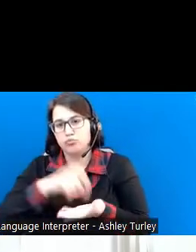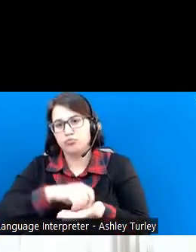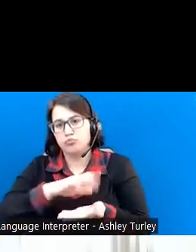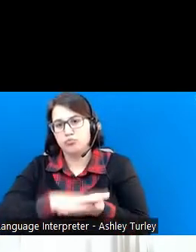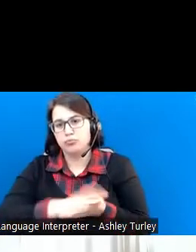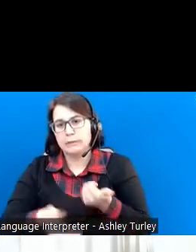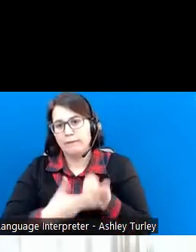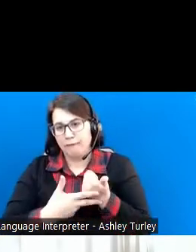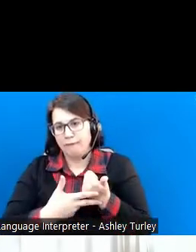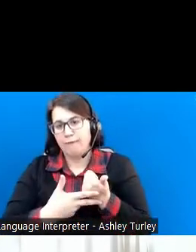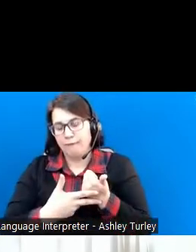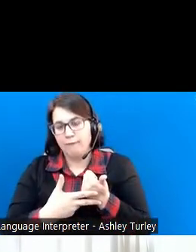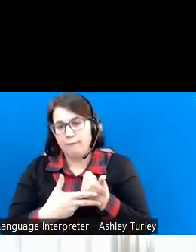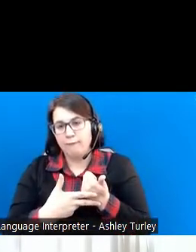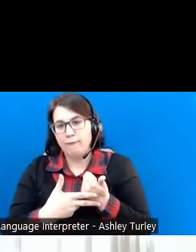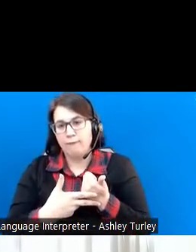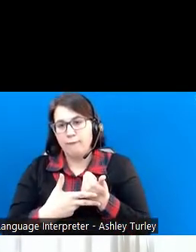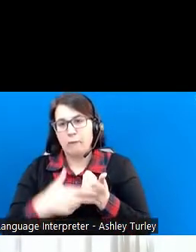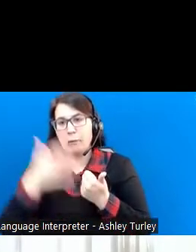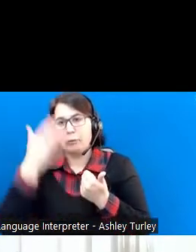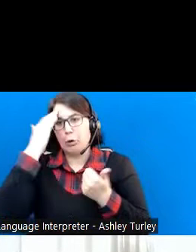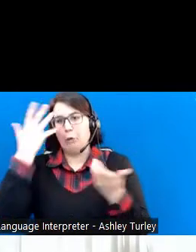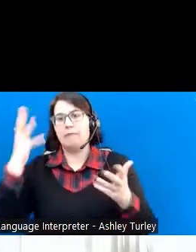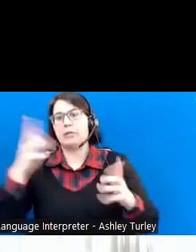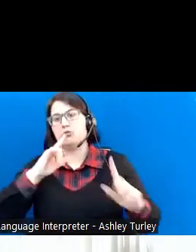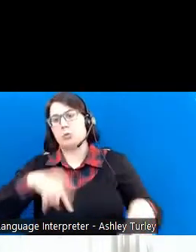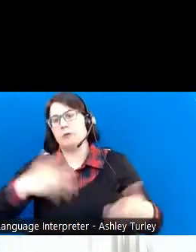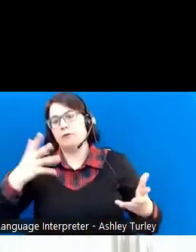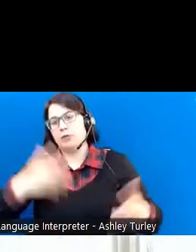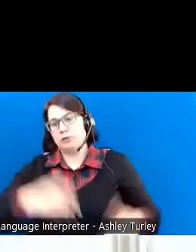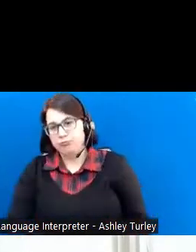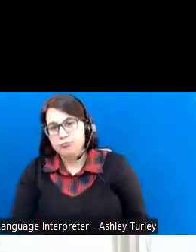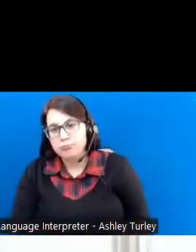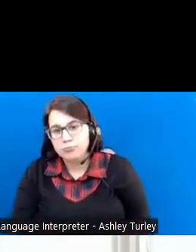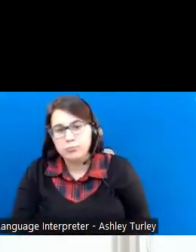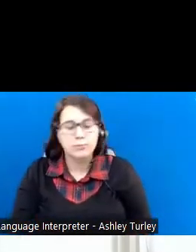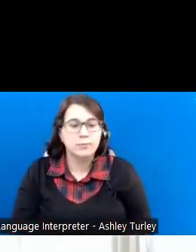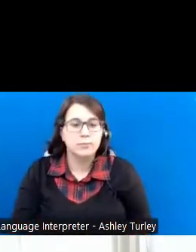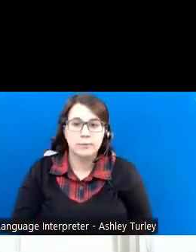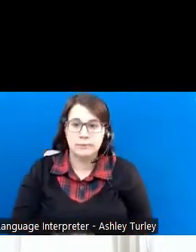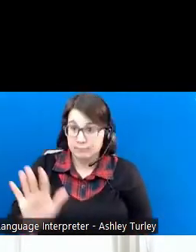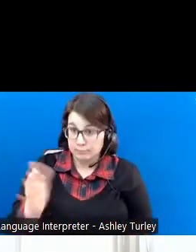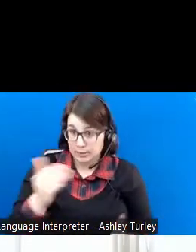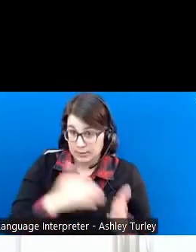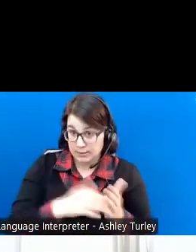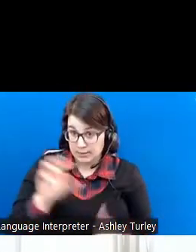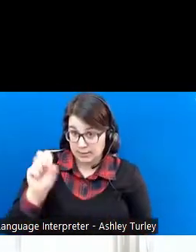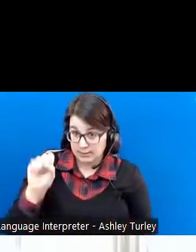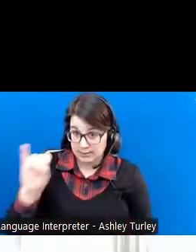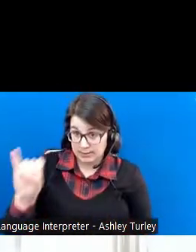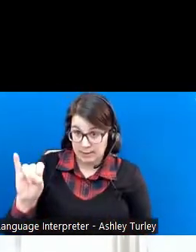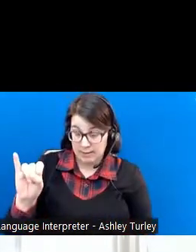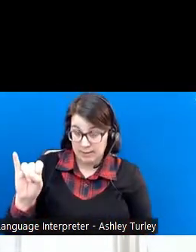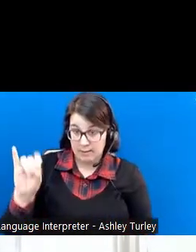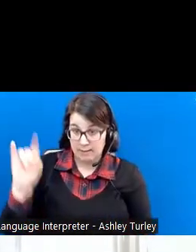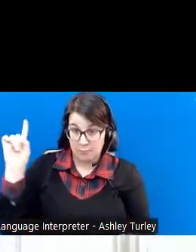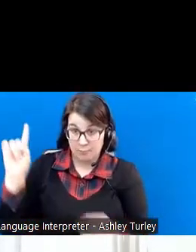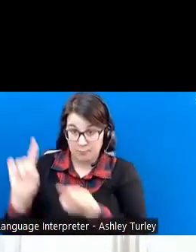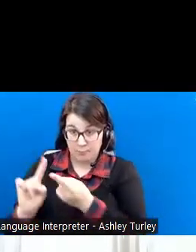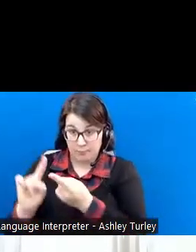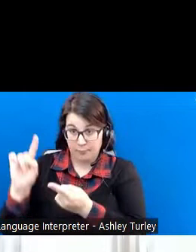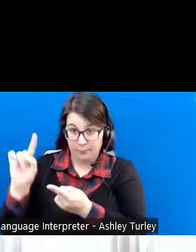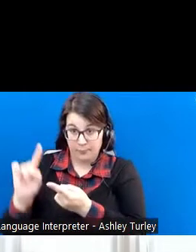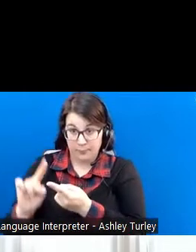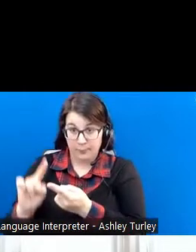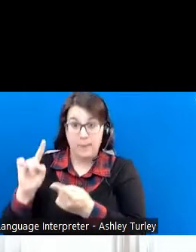so that you know that you've reported your wages. Again, I said SSI adjusts your check based on when